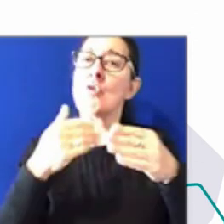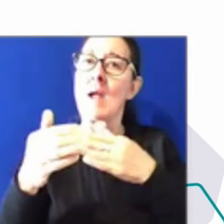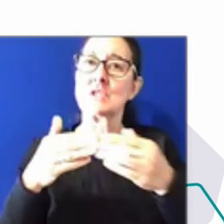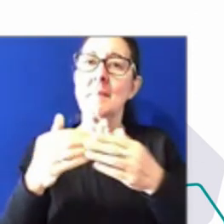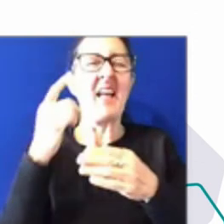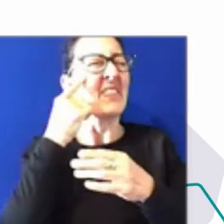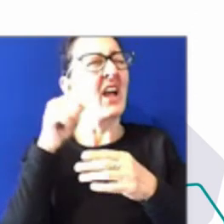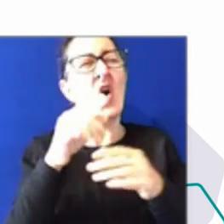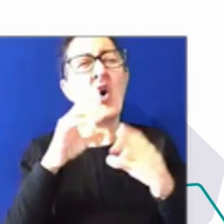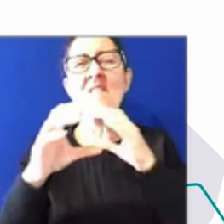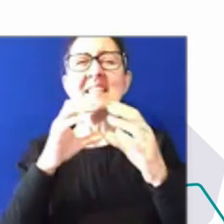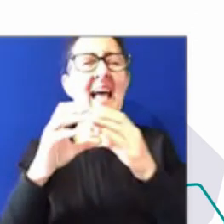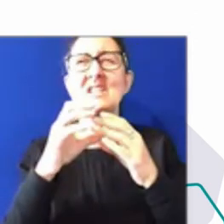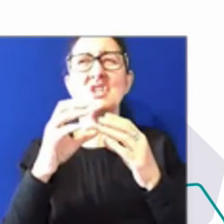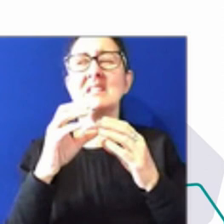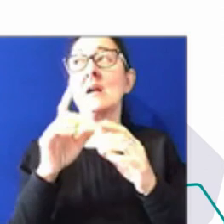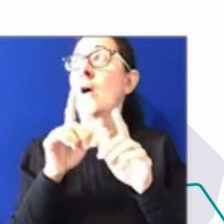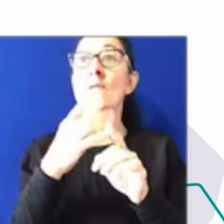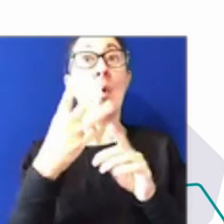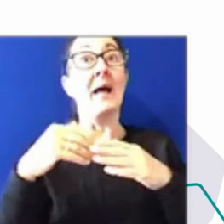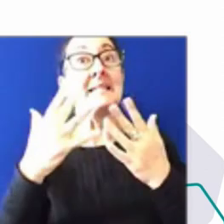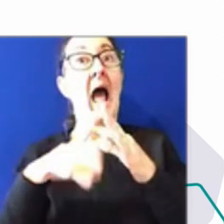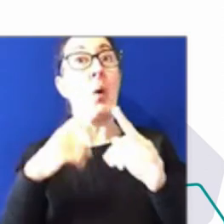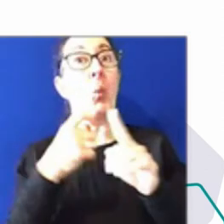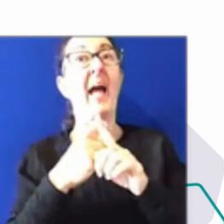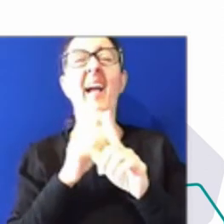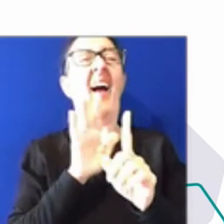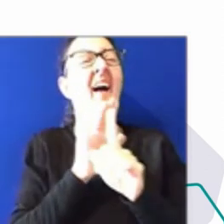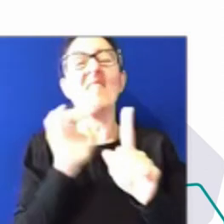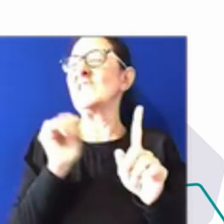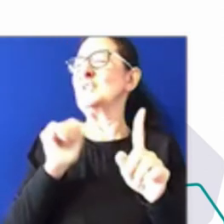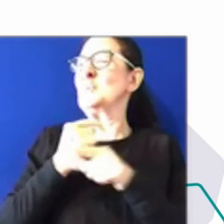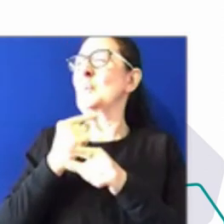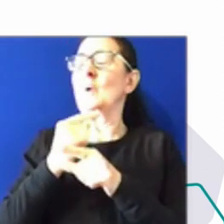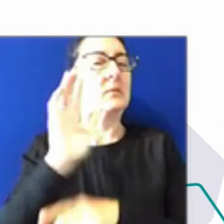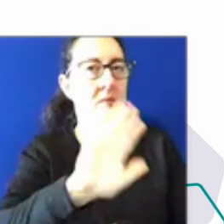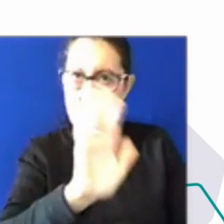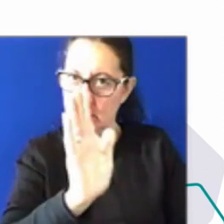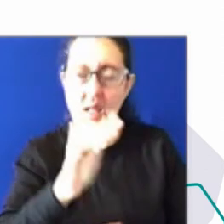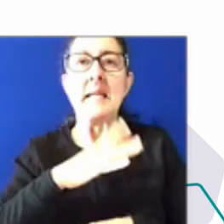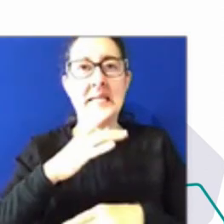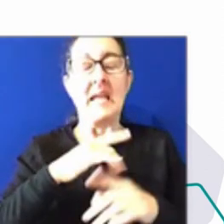broader than just a four day week. And it goes to the whole range of ways people would like to work into the future.